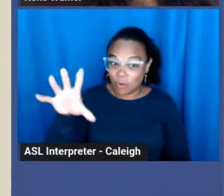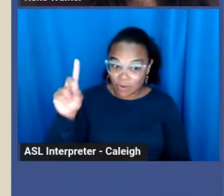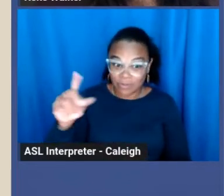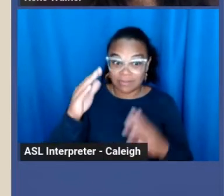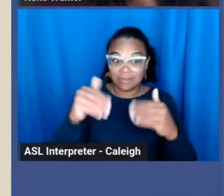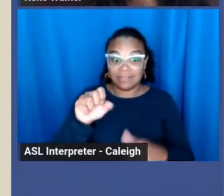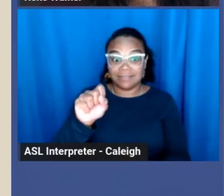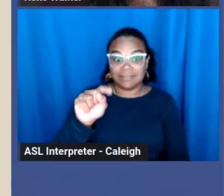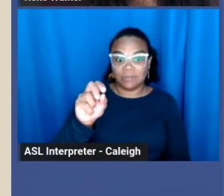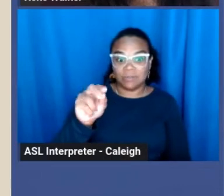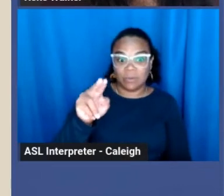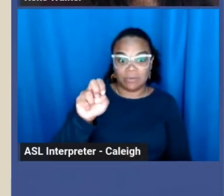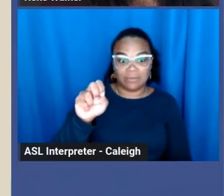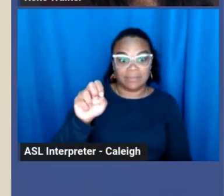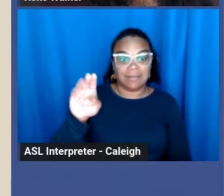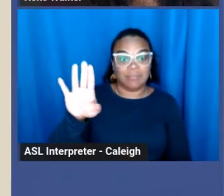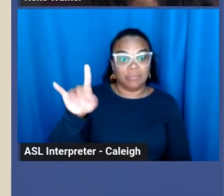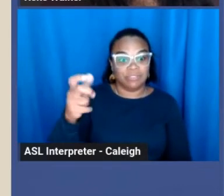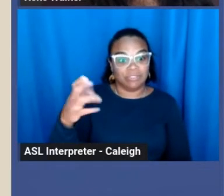Revolting Prostitutes.